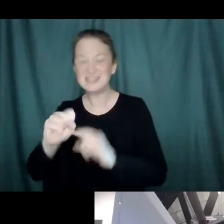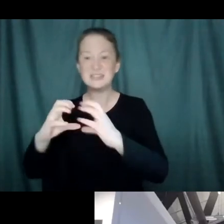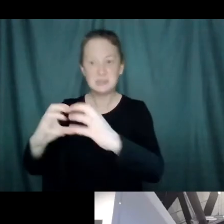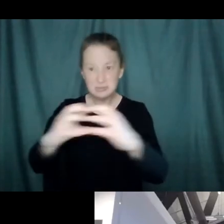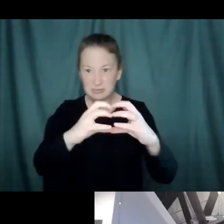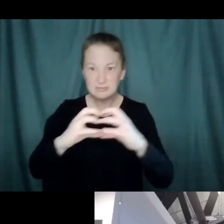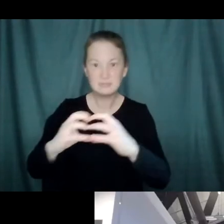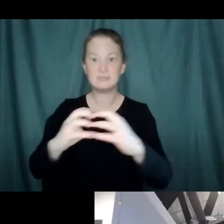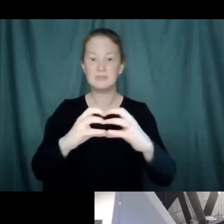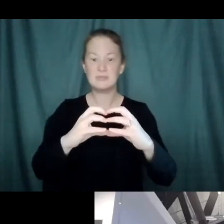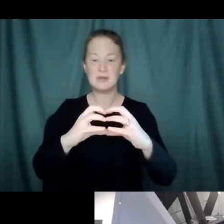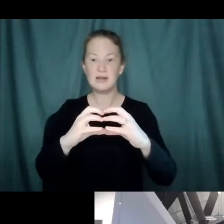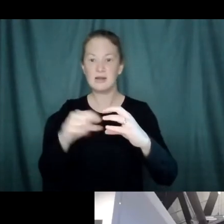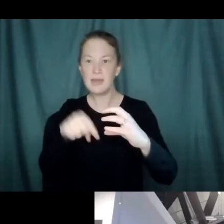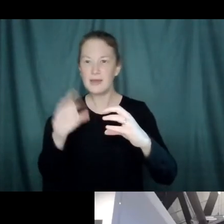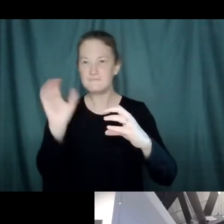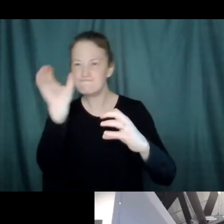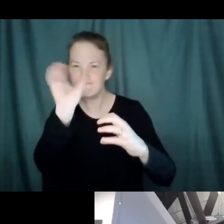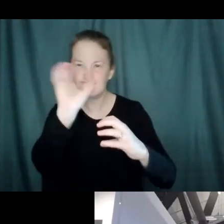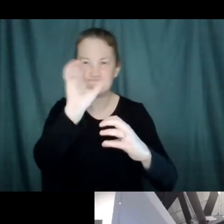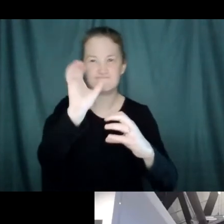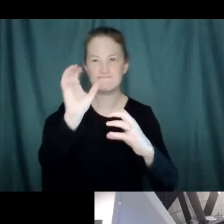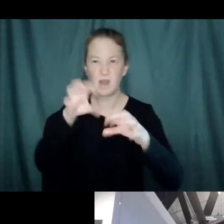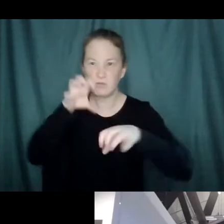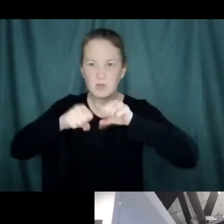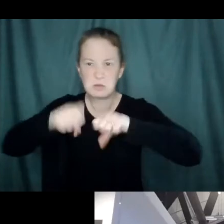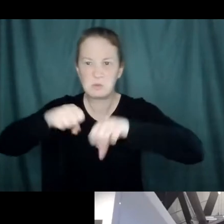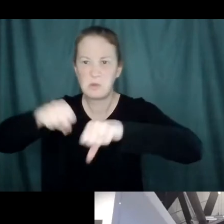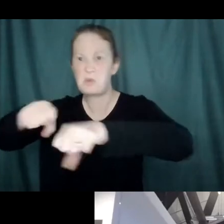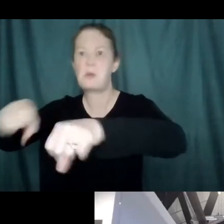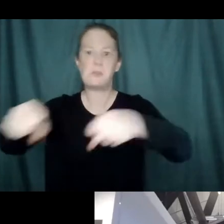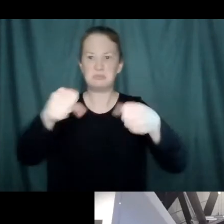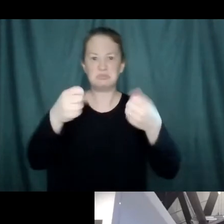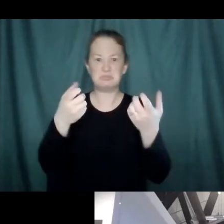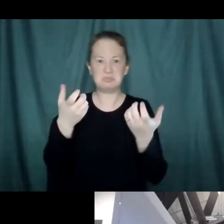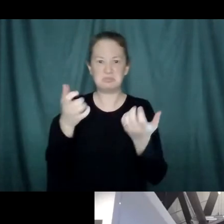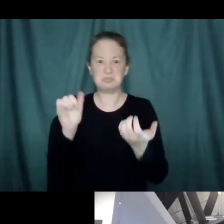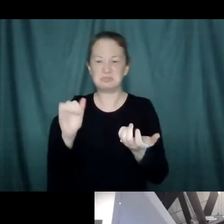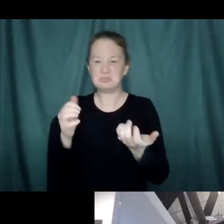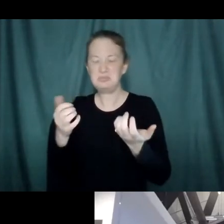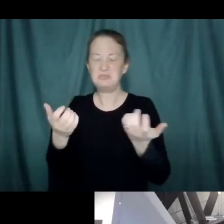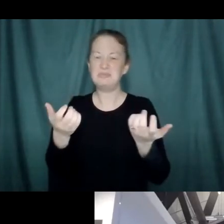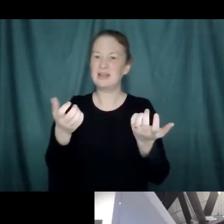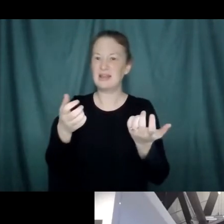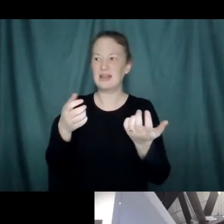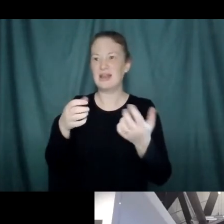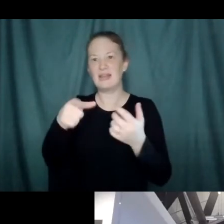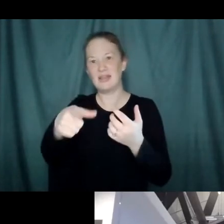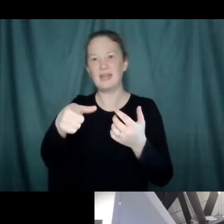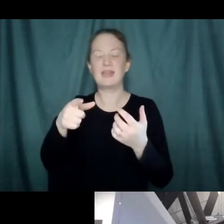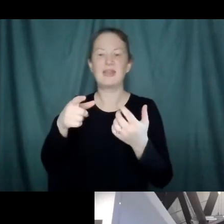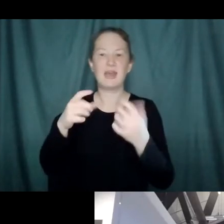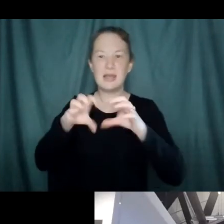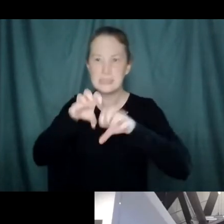debris. They just gobble up anything and everything. They're sort of like amoebas. We call those macrophages or dendritic cells.